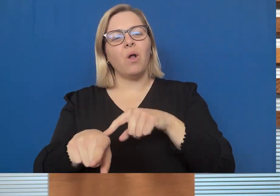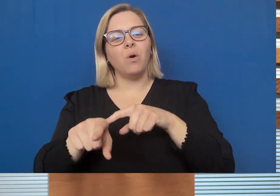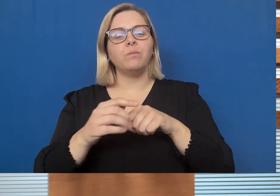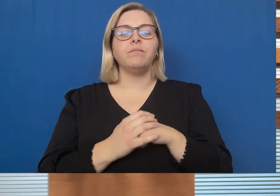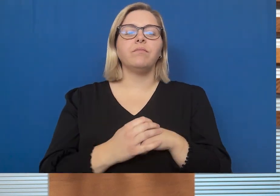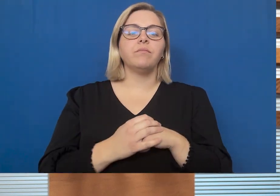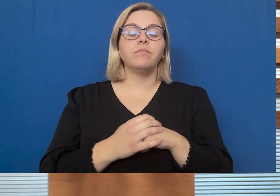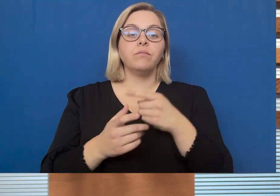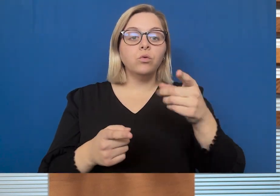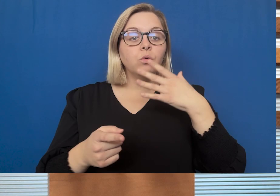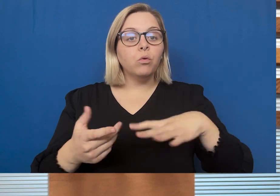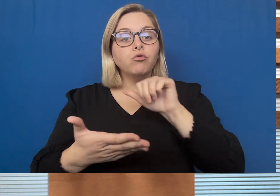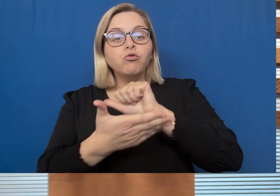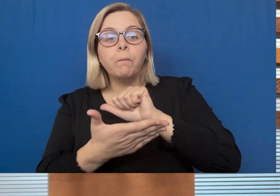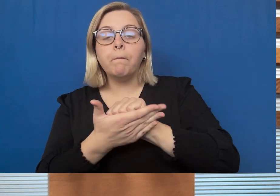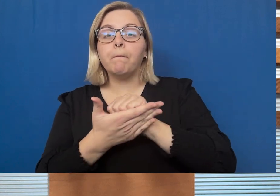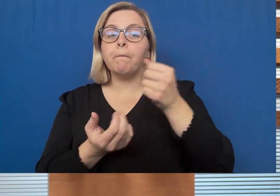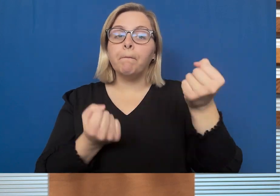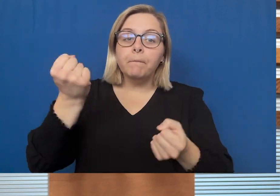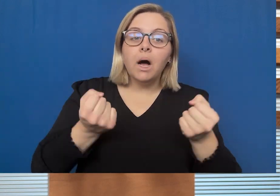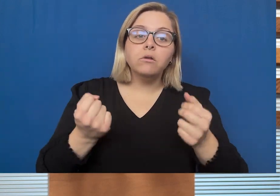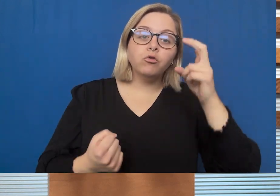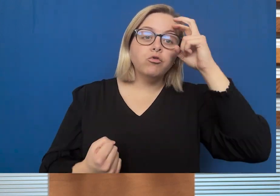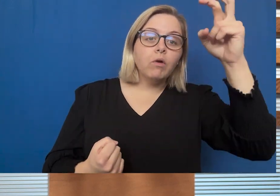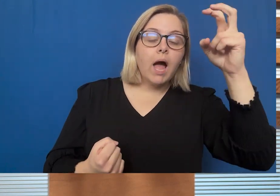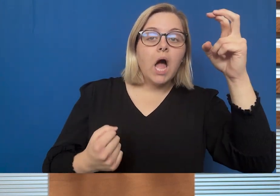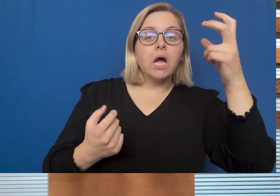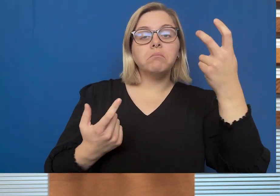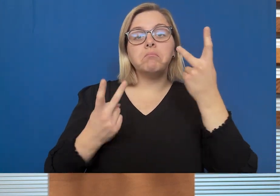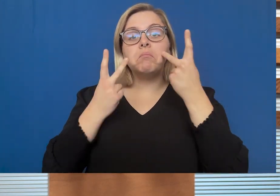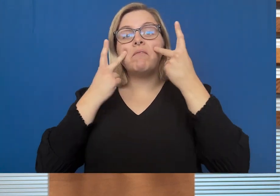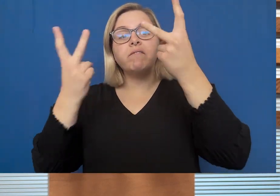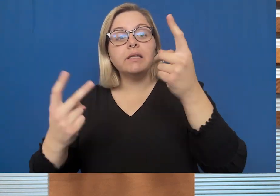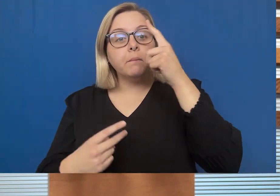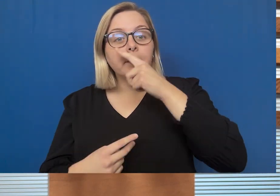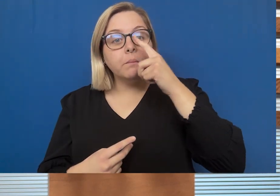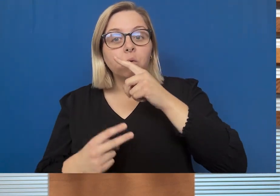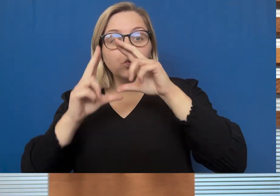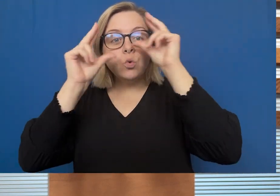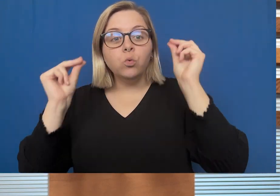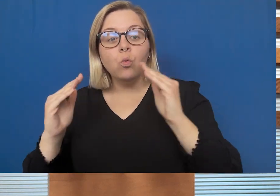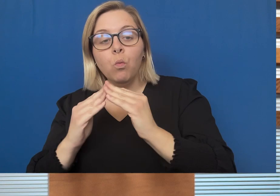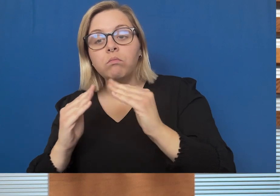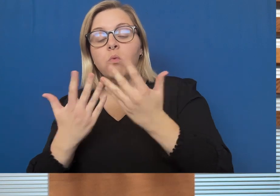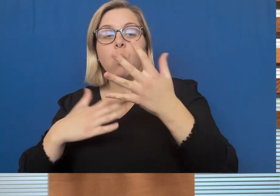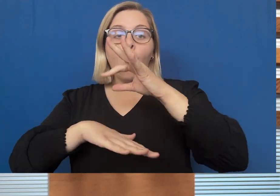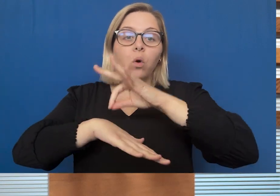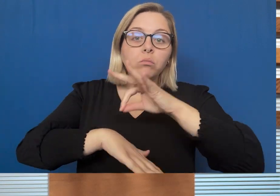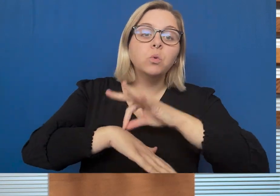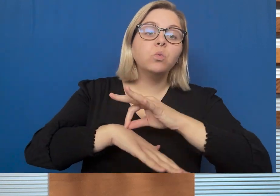like supermarkets, buses or trains, when visiting people in aged or disability care homes, hospitals,